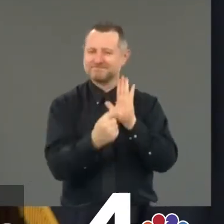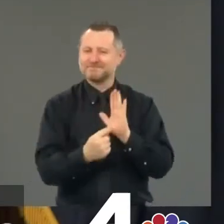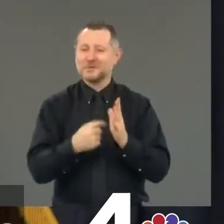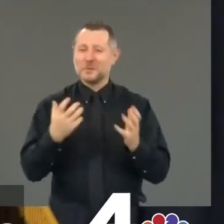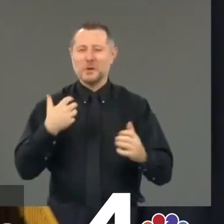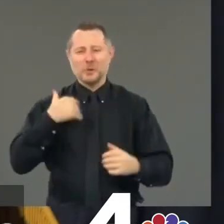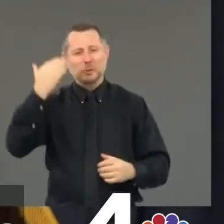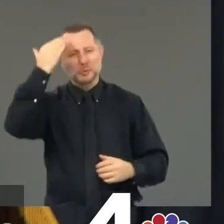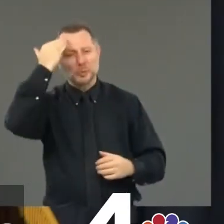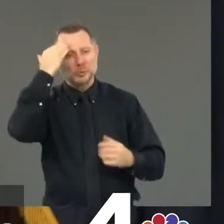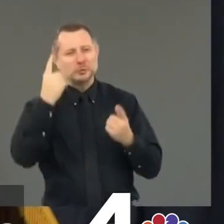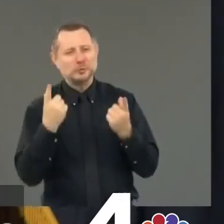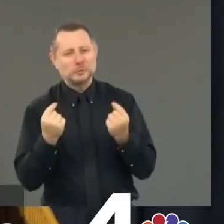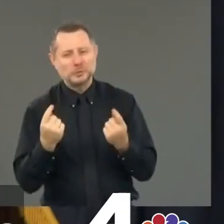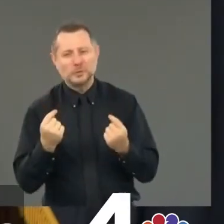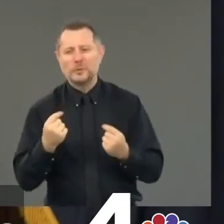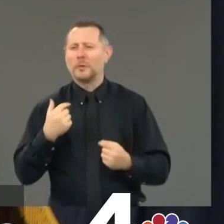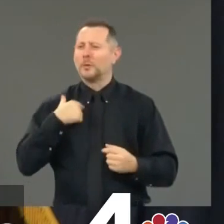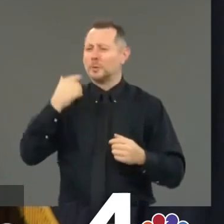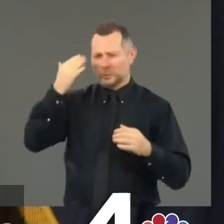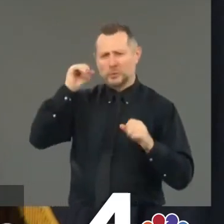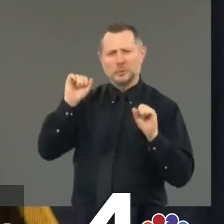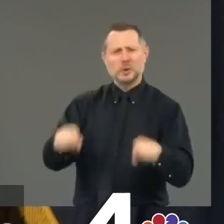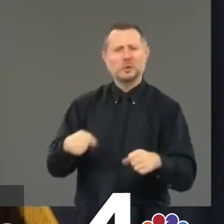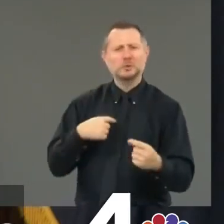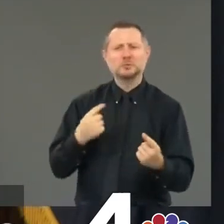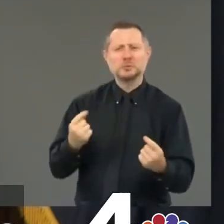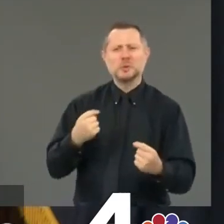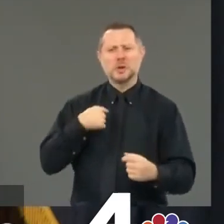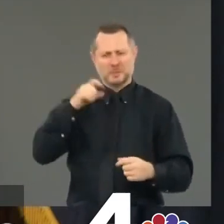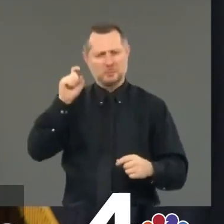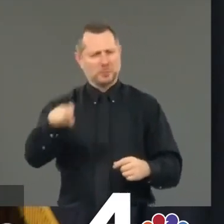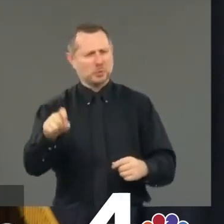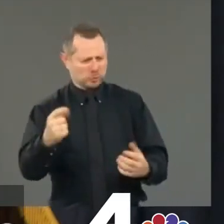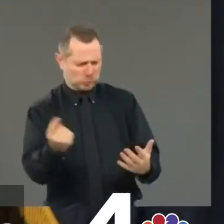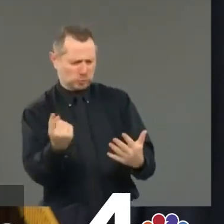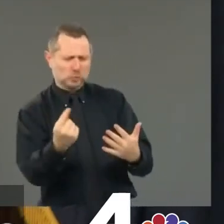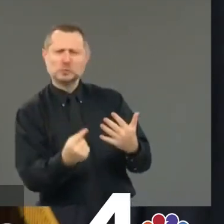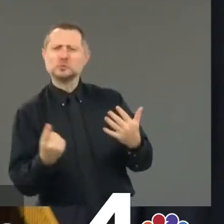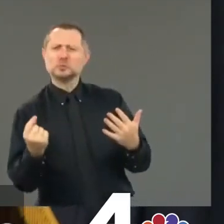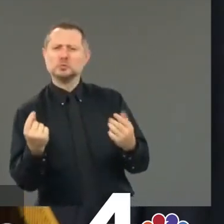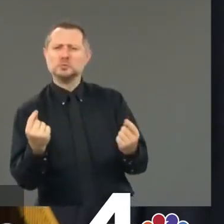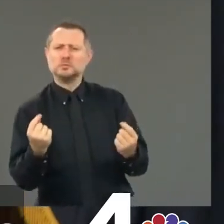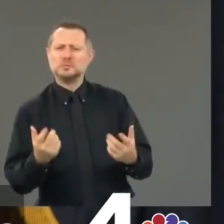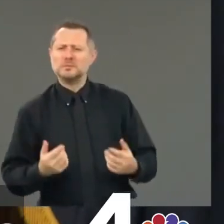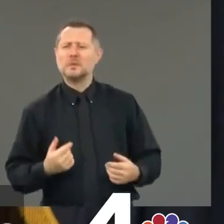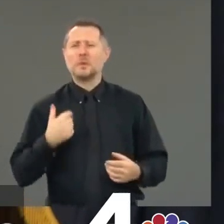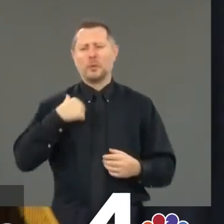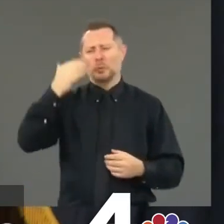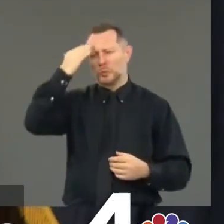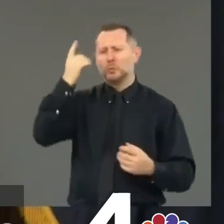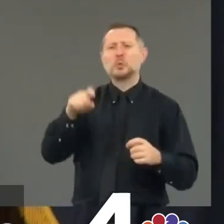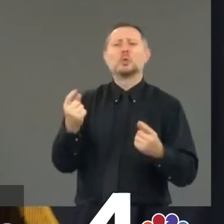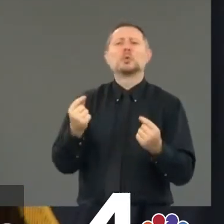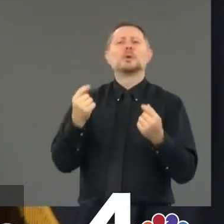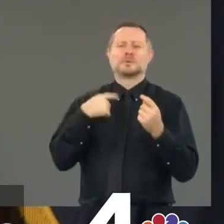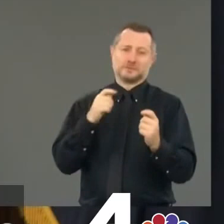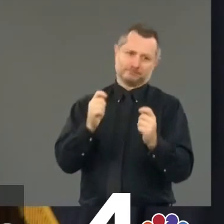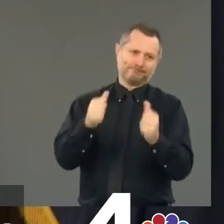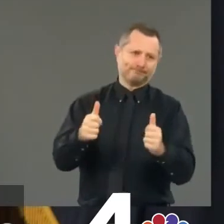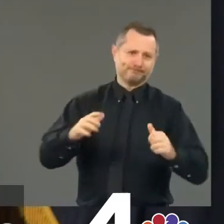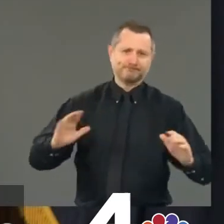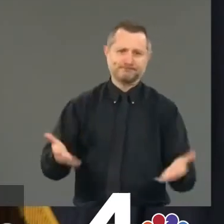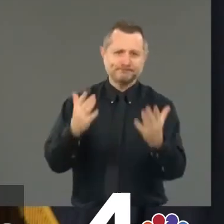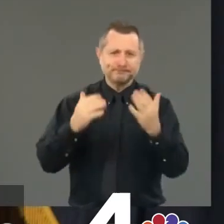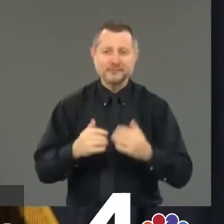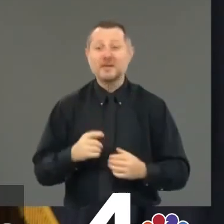done. We know what we can do. We know what should be done. And we know what should be done immediately. The